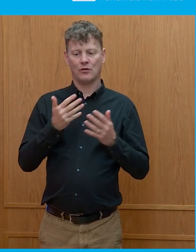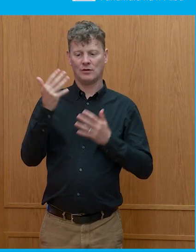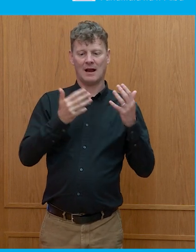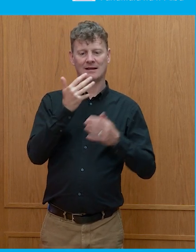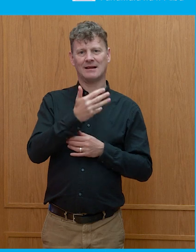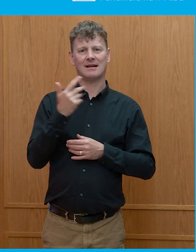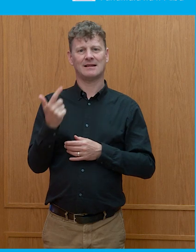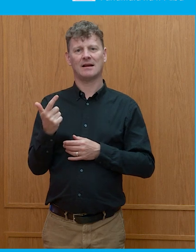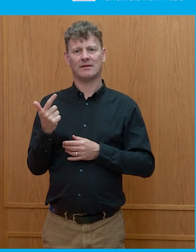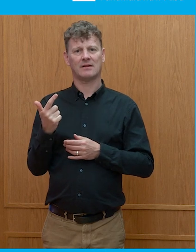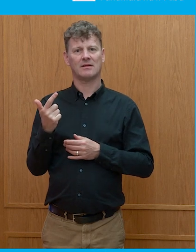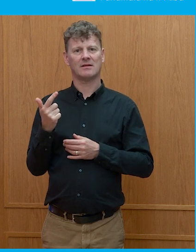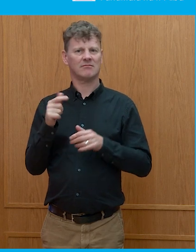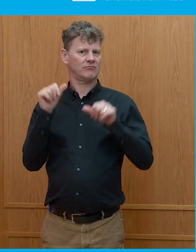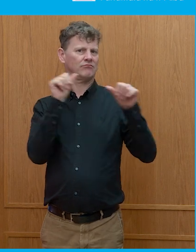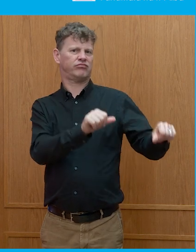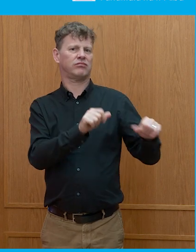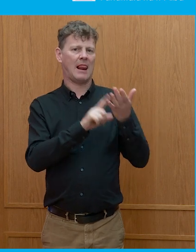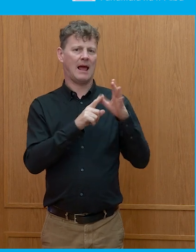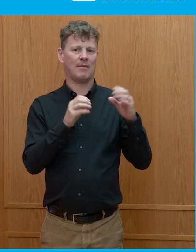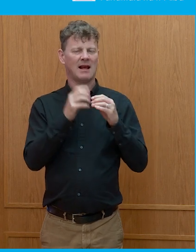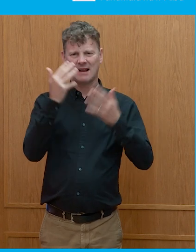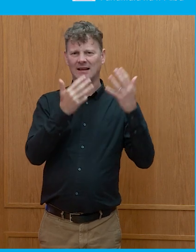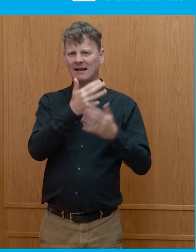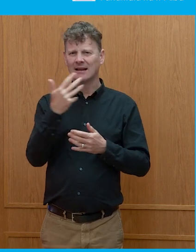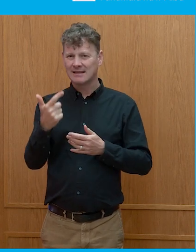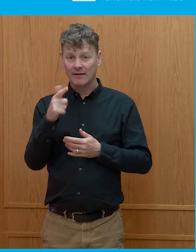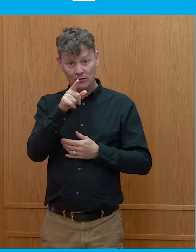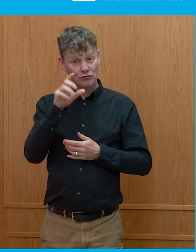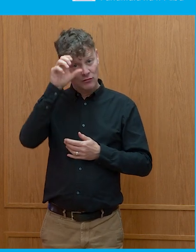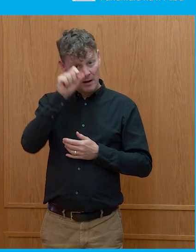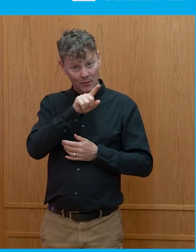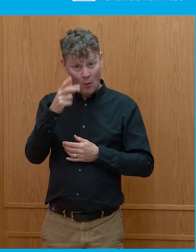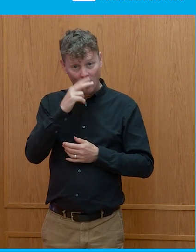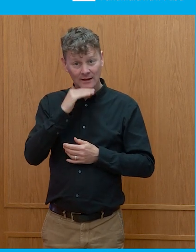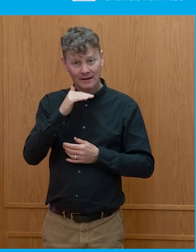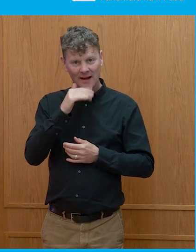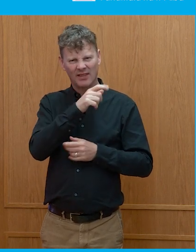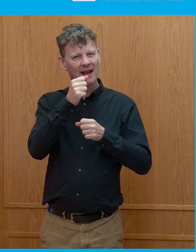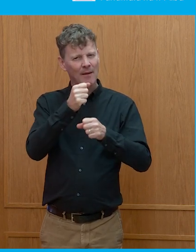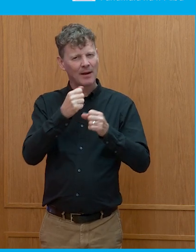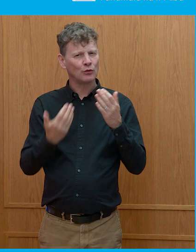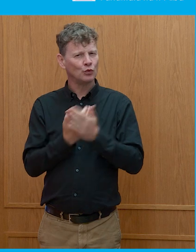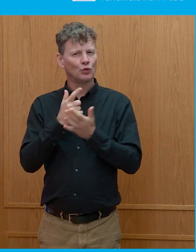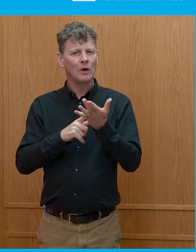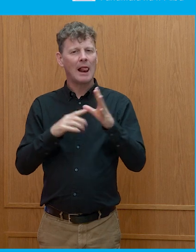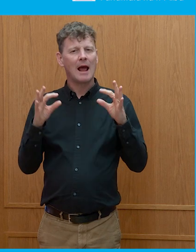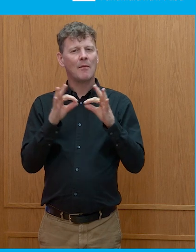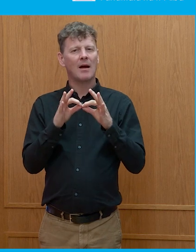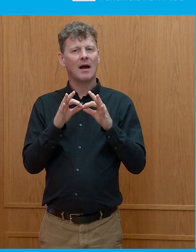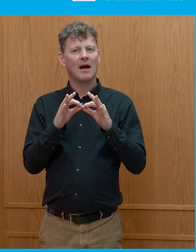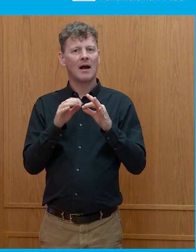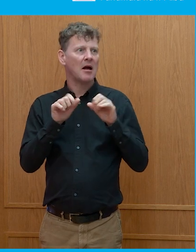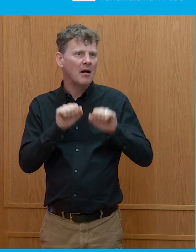Right. Yeah. The endorsement. 1997, you know, for those of us old enough to remember that kind of campaign, we were sort of sitting with bated